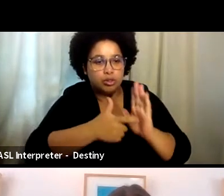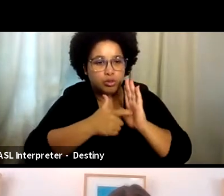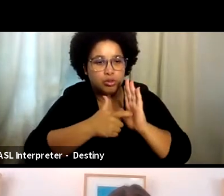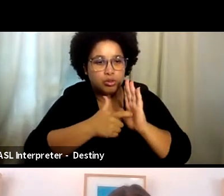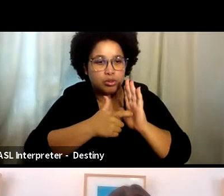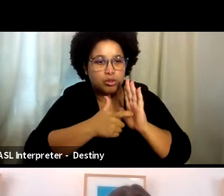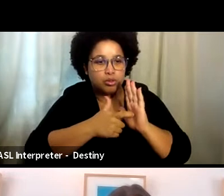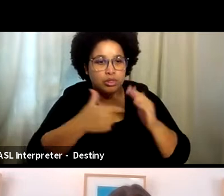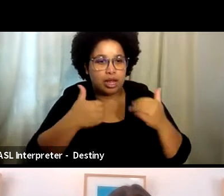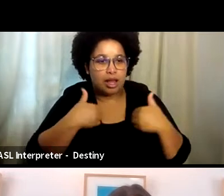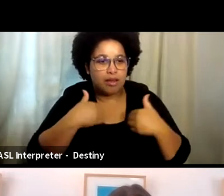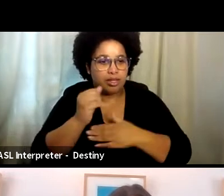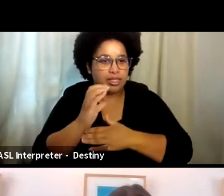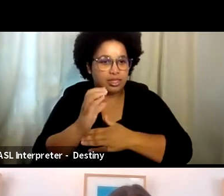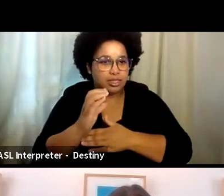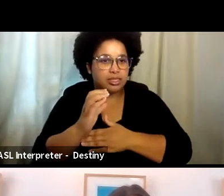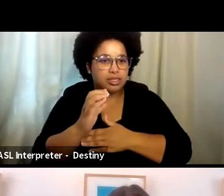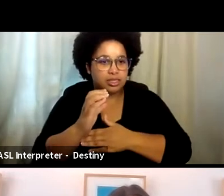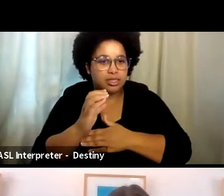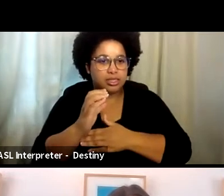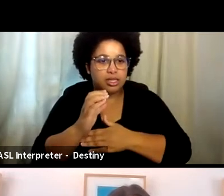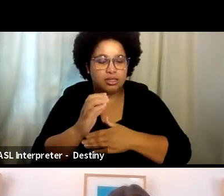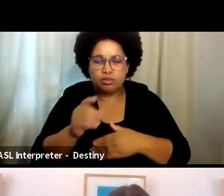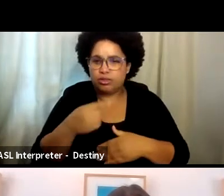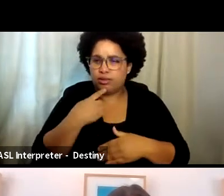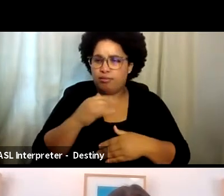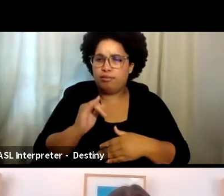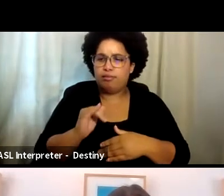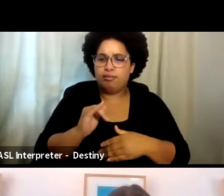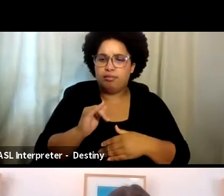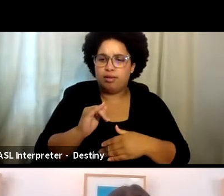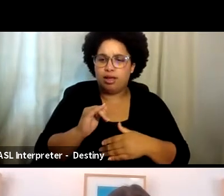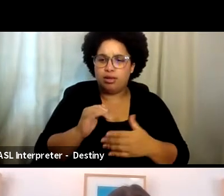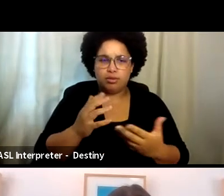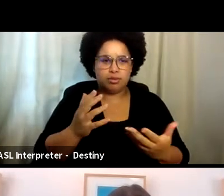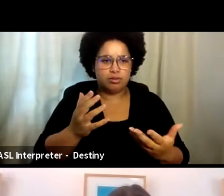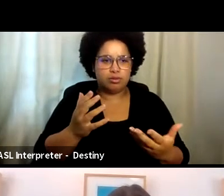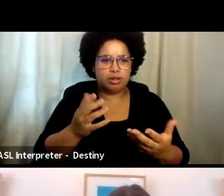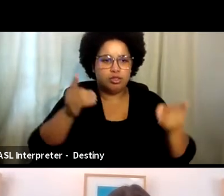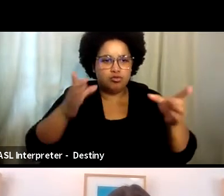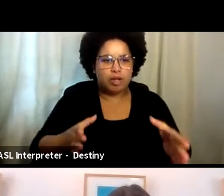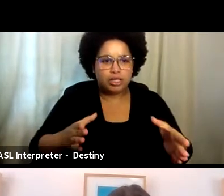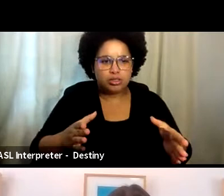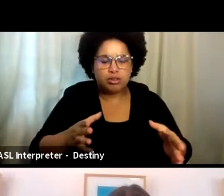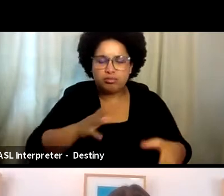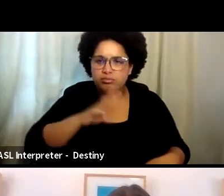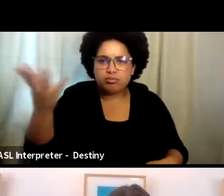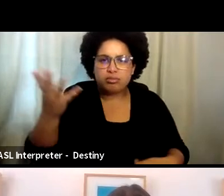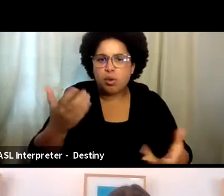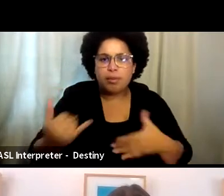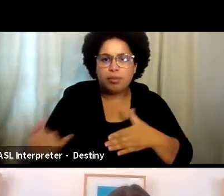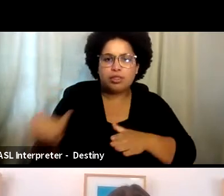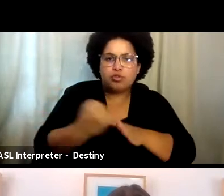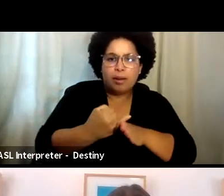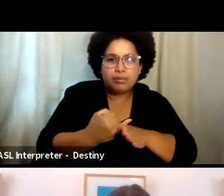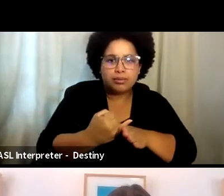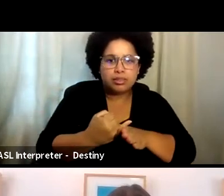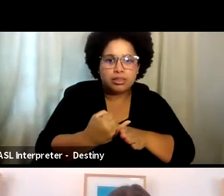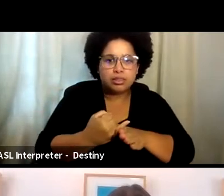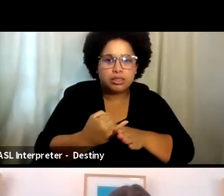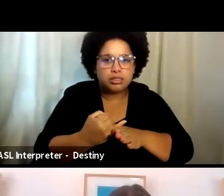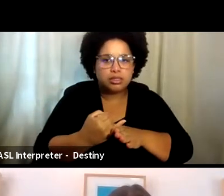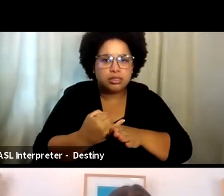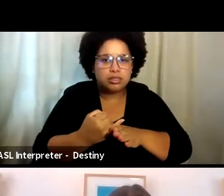particular show to have an intimacy coordinator. She said I was appalled. I'm the director. I didn't want anybody to interfere. That was,